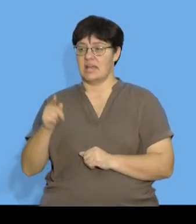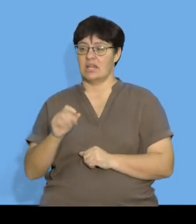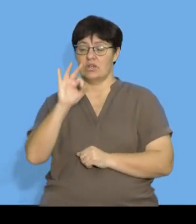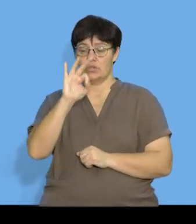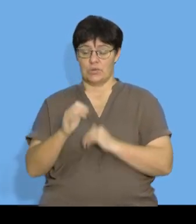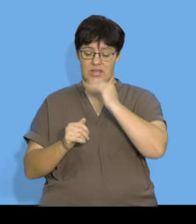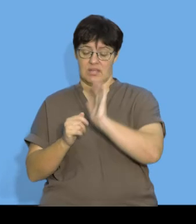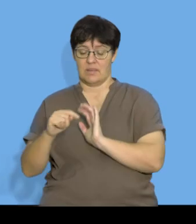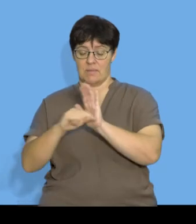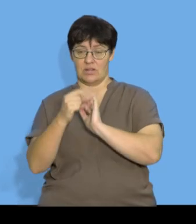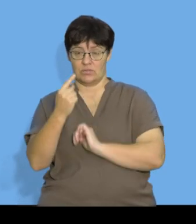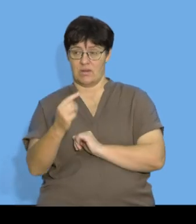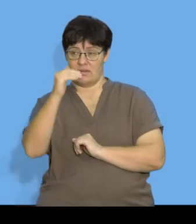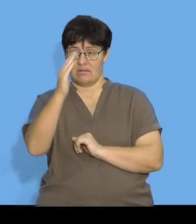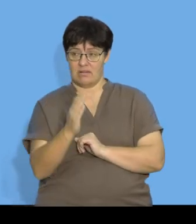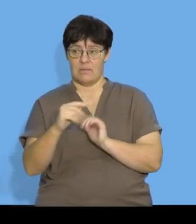of these terms